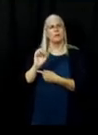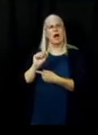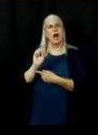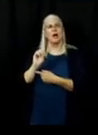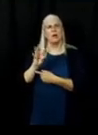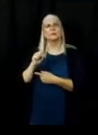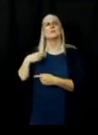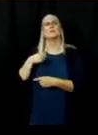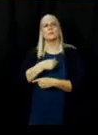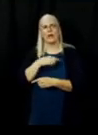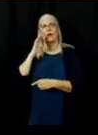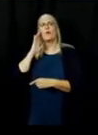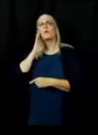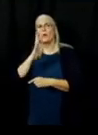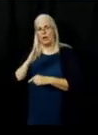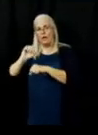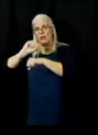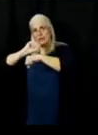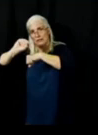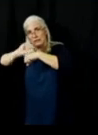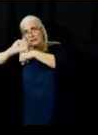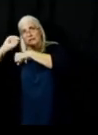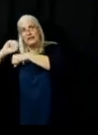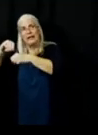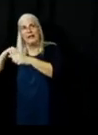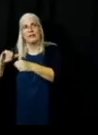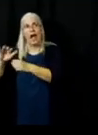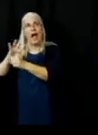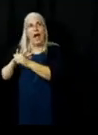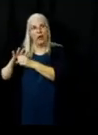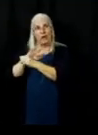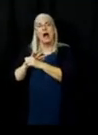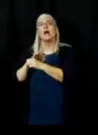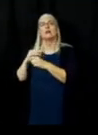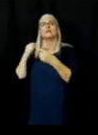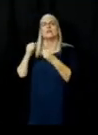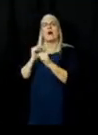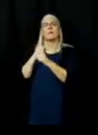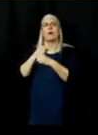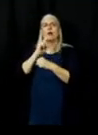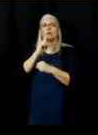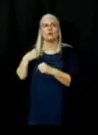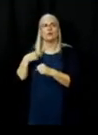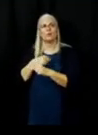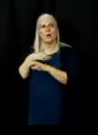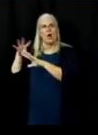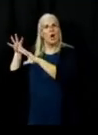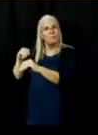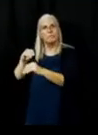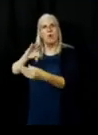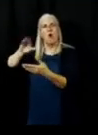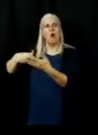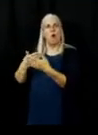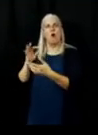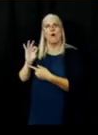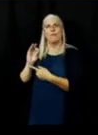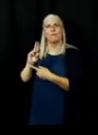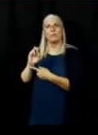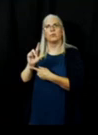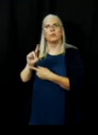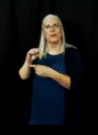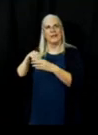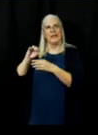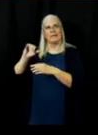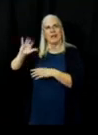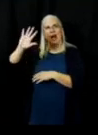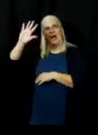process to bring the fire's edge from where it is now around on that dozer line because that is the safest place